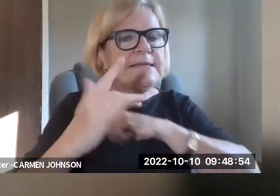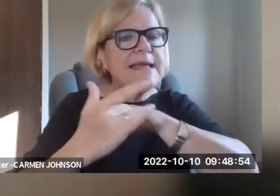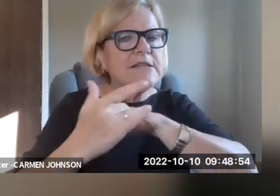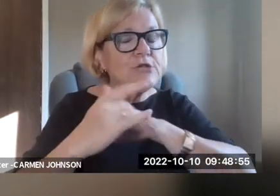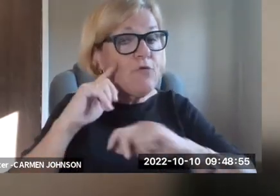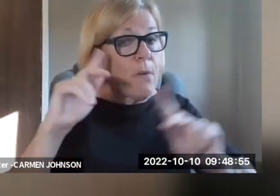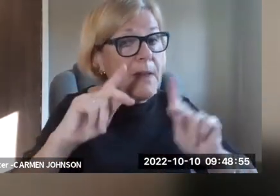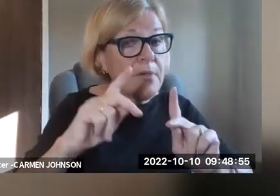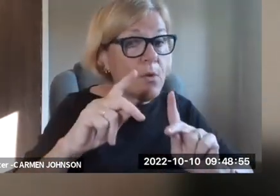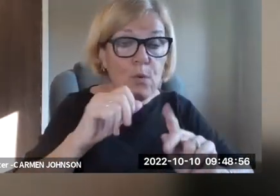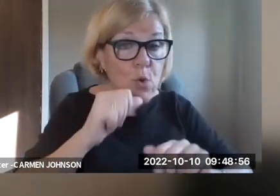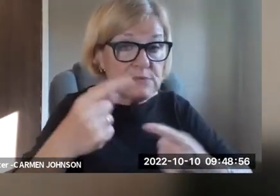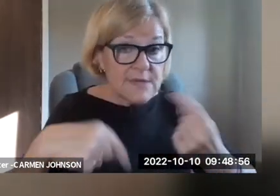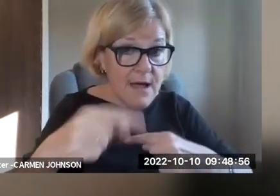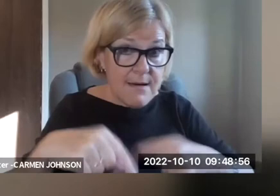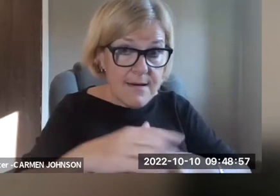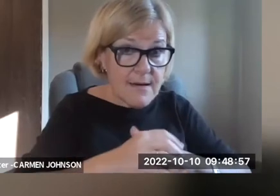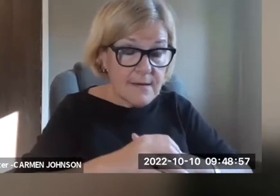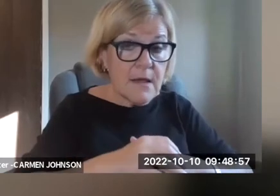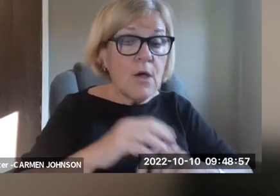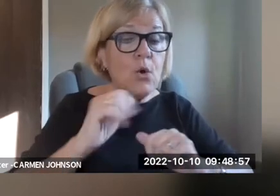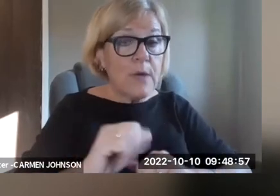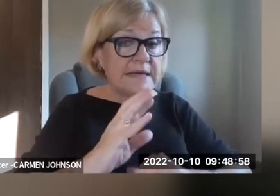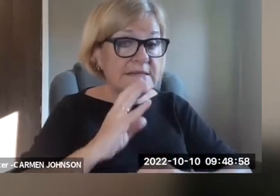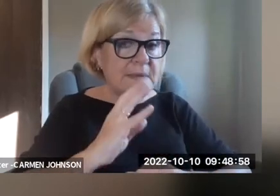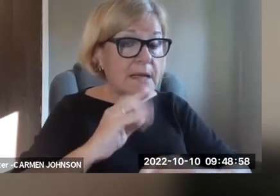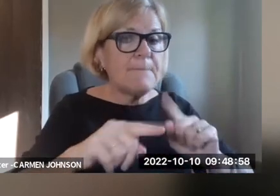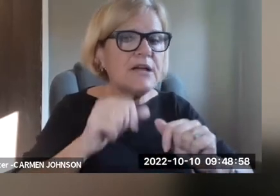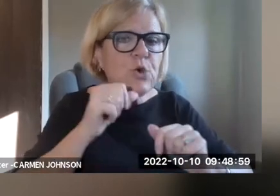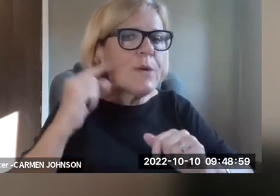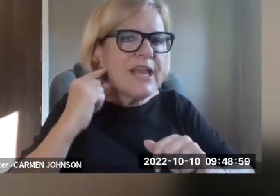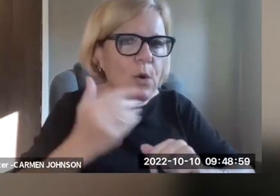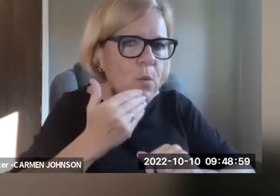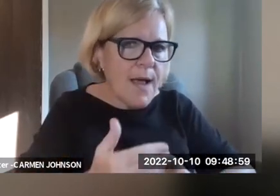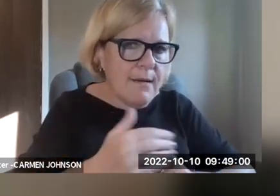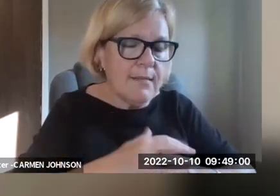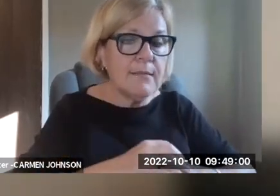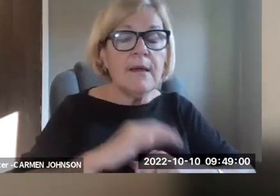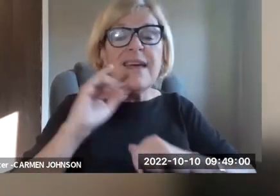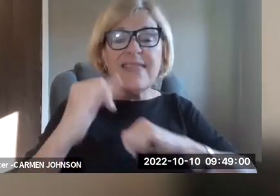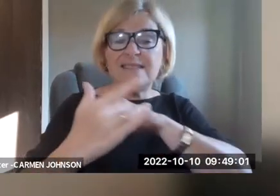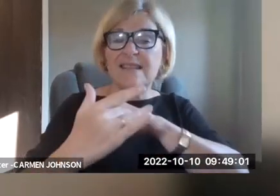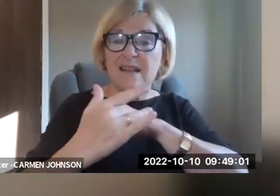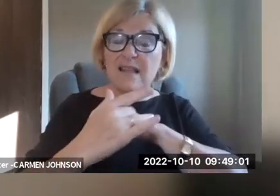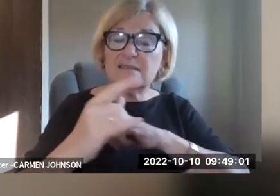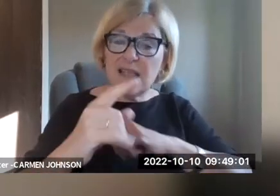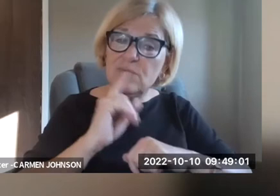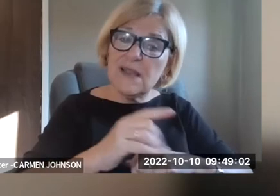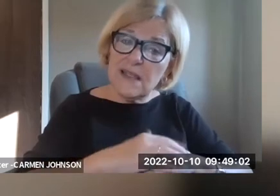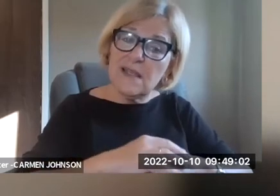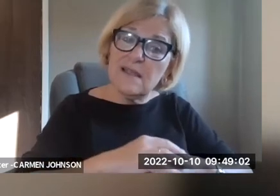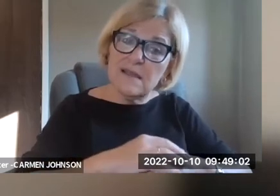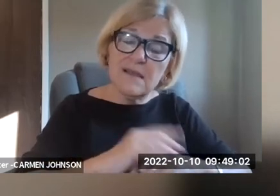behind bars, um, even more than video phones. And that's a technology that for people who don't sign, um,